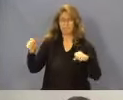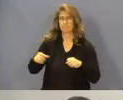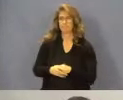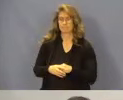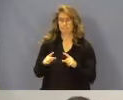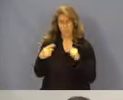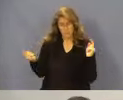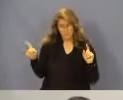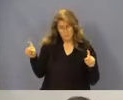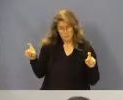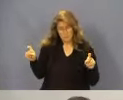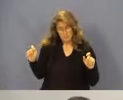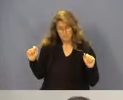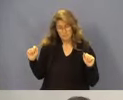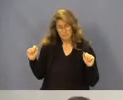Opposed?